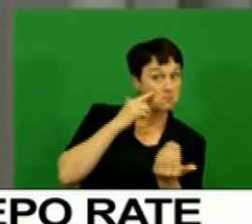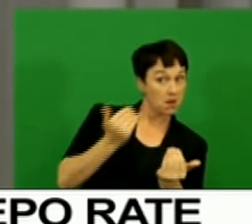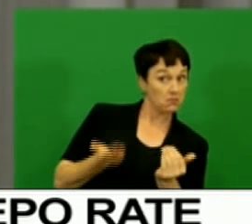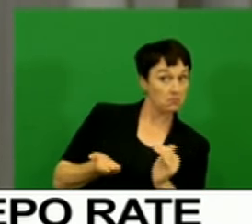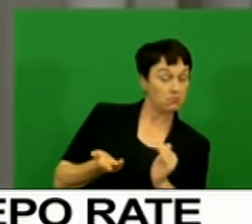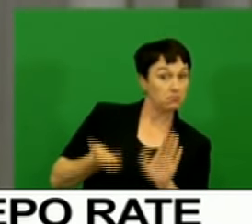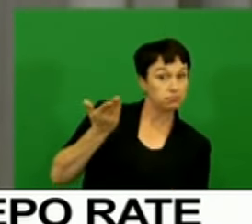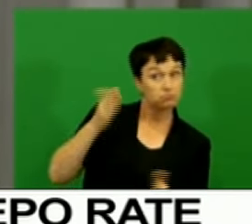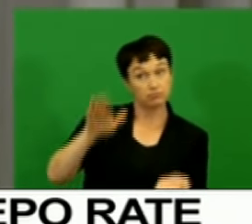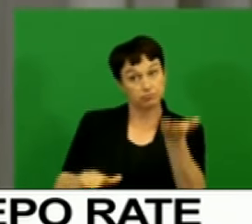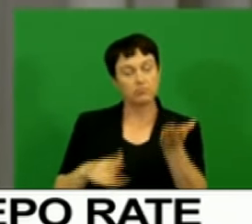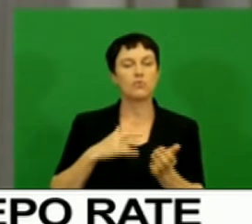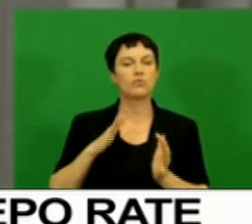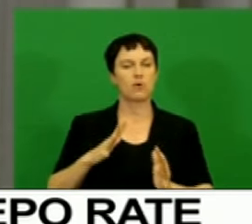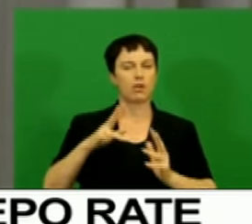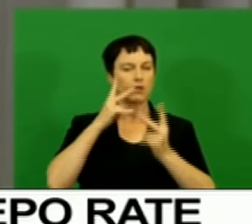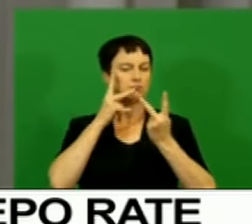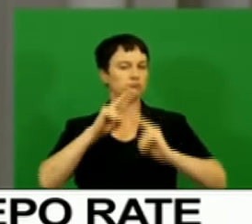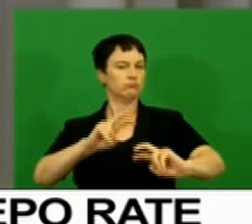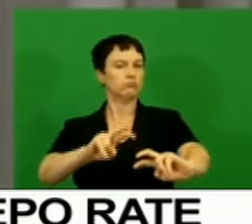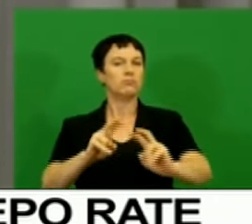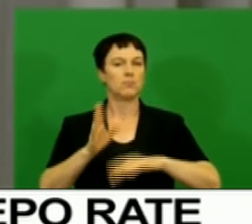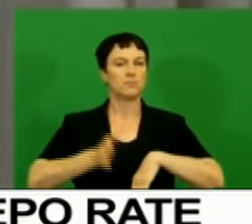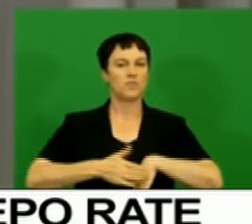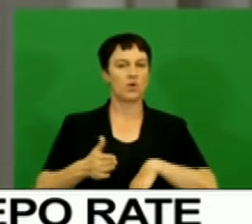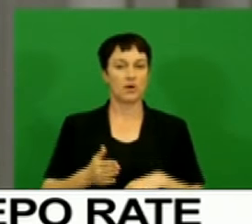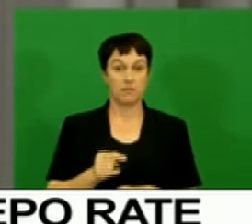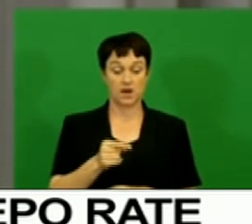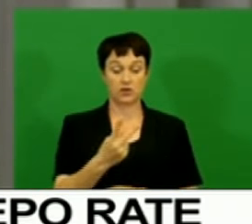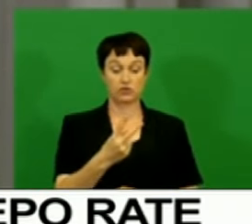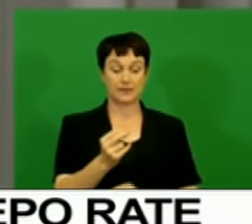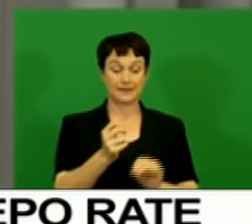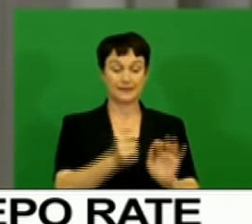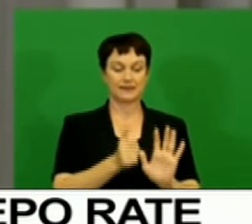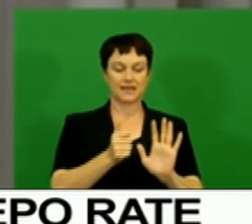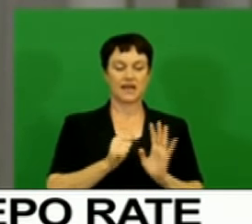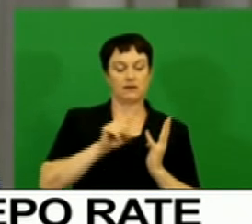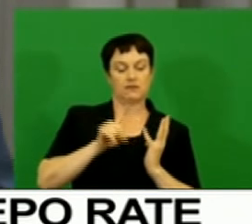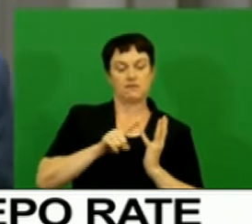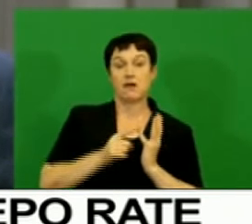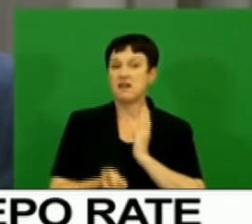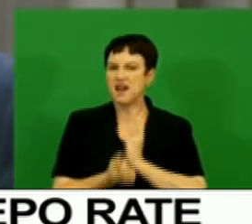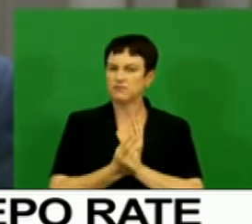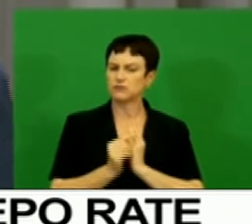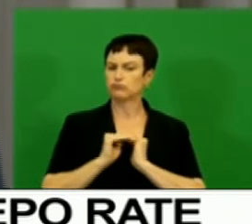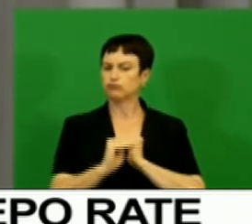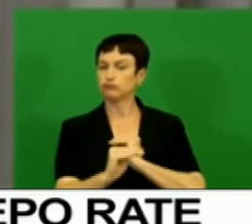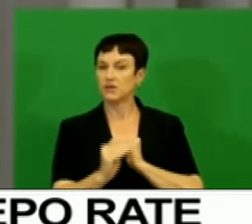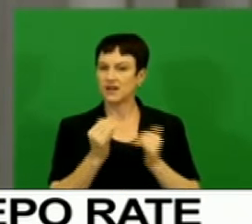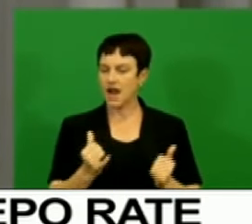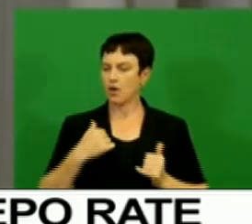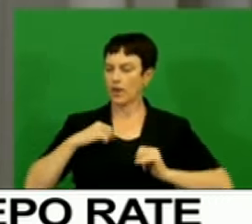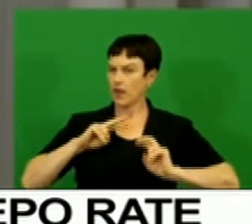tentative signs of moderation in the fourth quarter of 2016. The MPC assesses the risks to the inflation